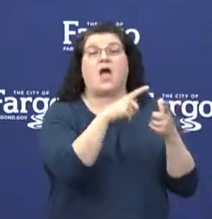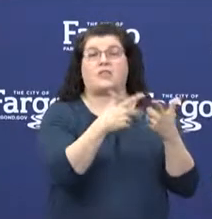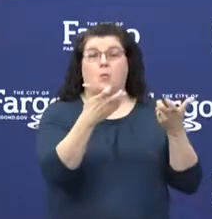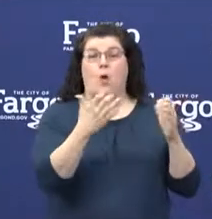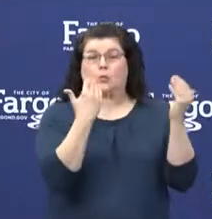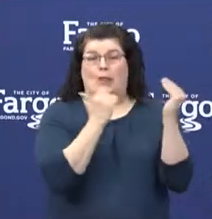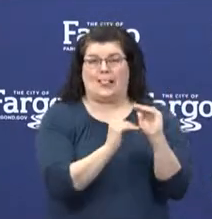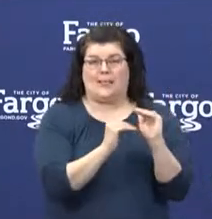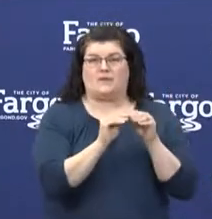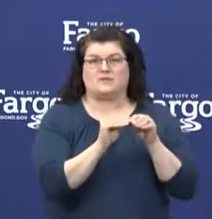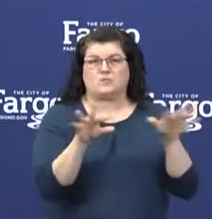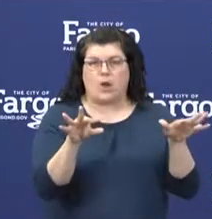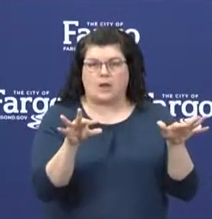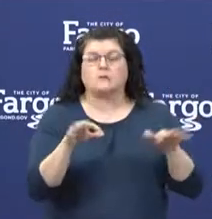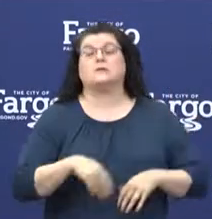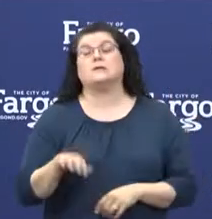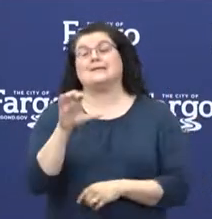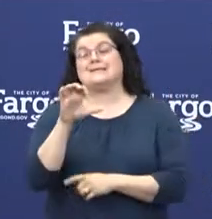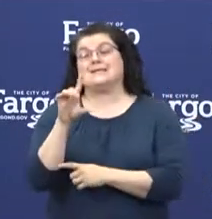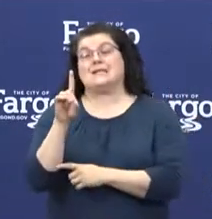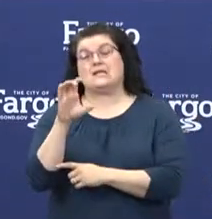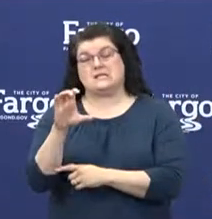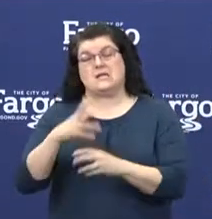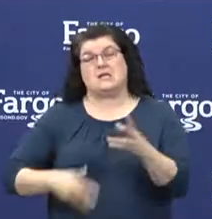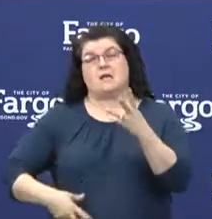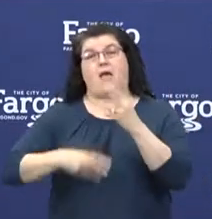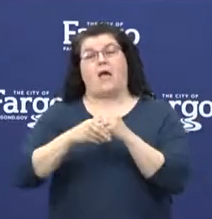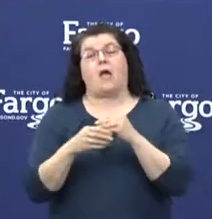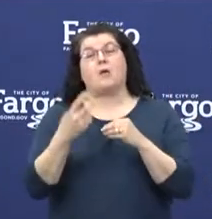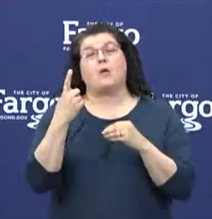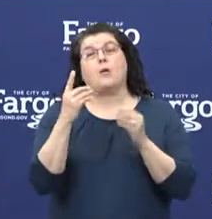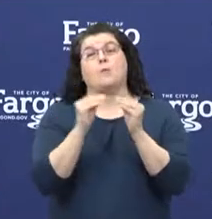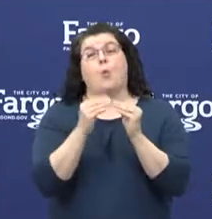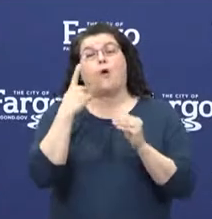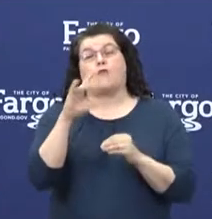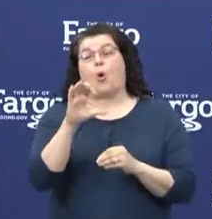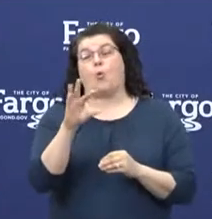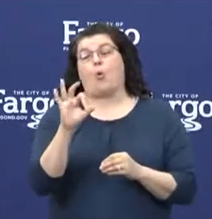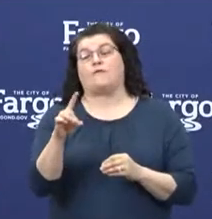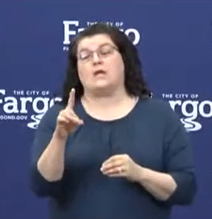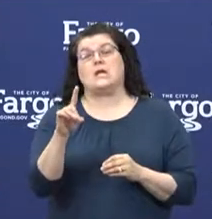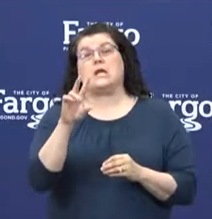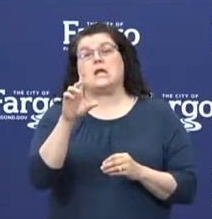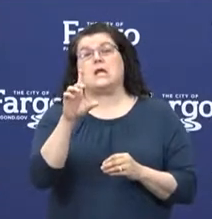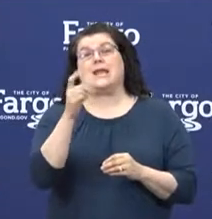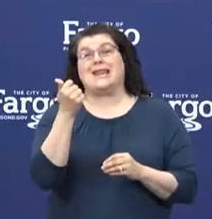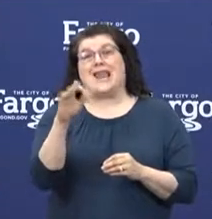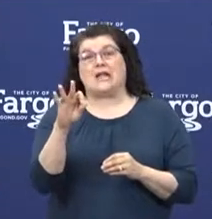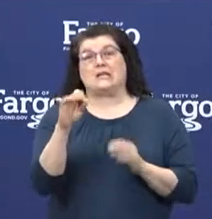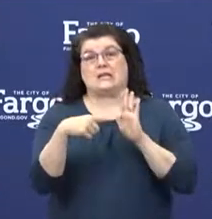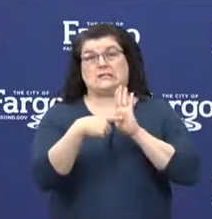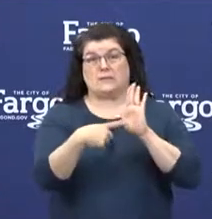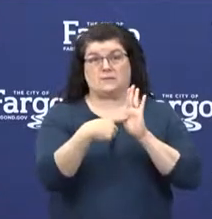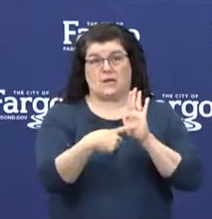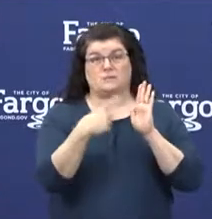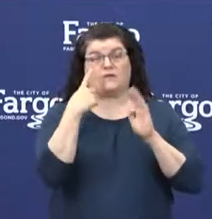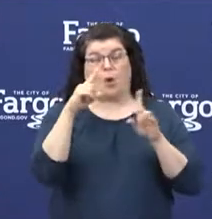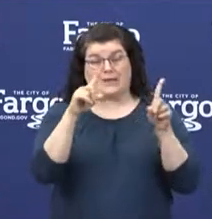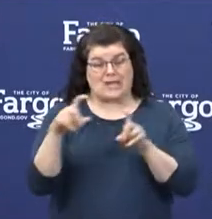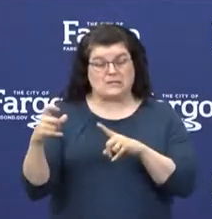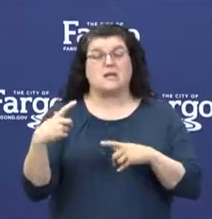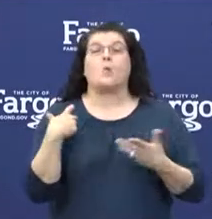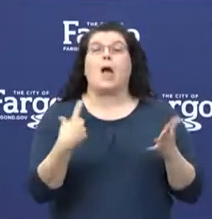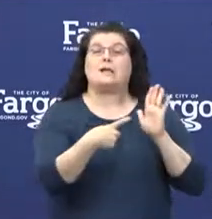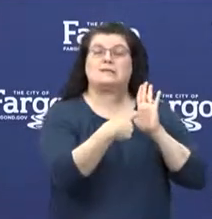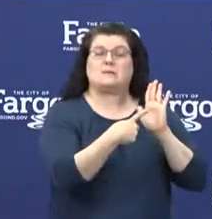CDC has also recently added to their list of COVID-19 symptoms in which testing would be indicated. Symptoms typically